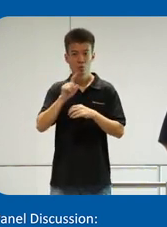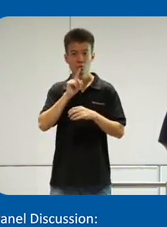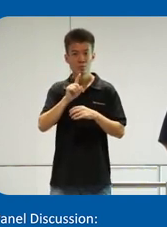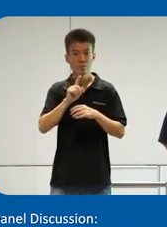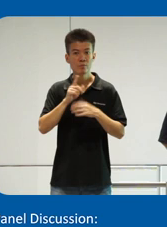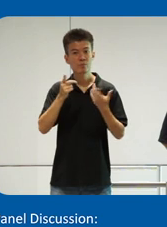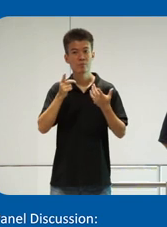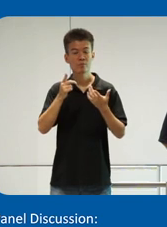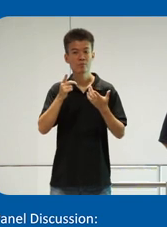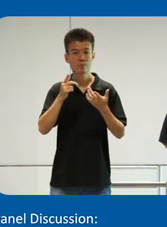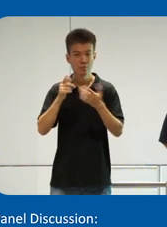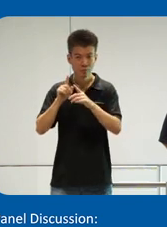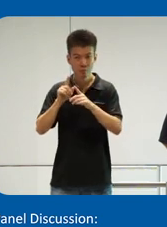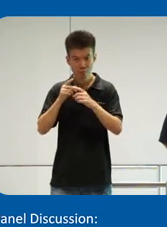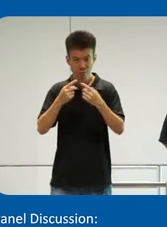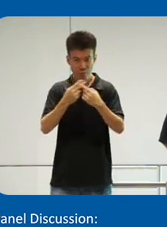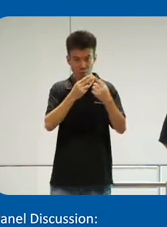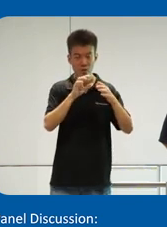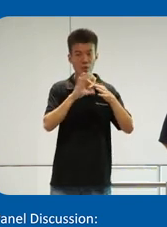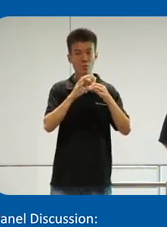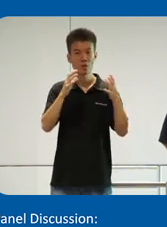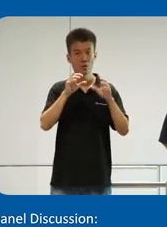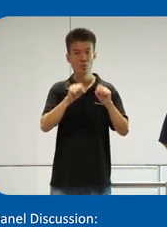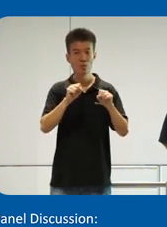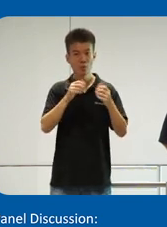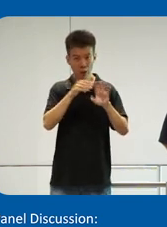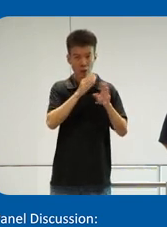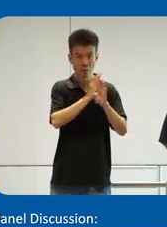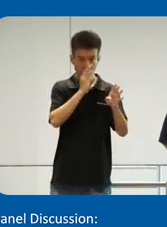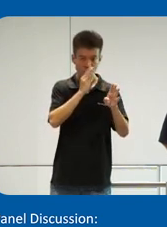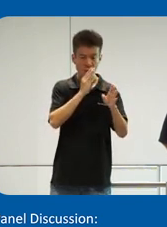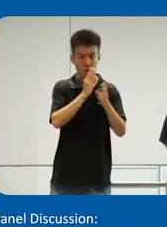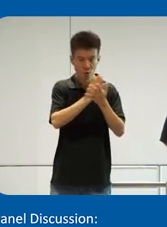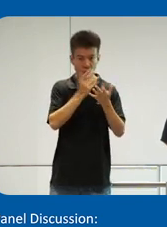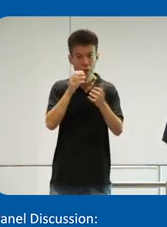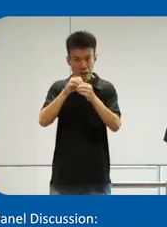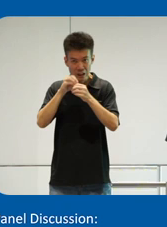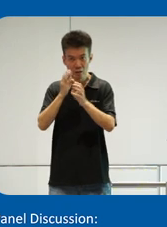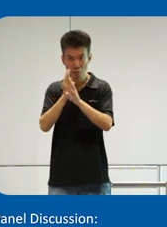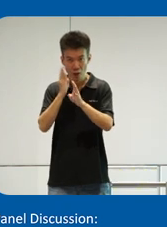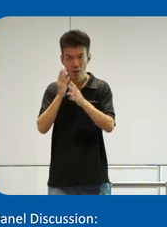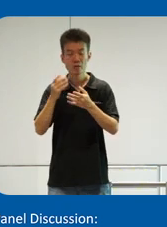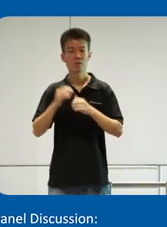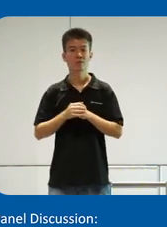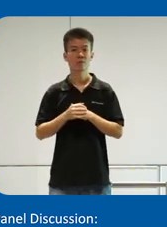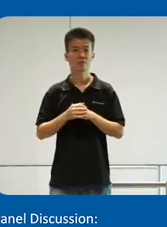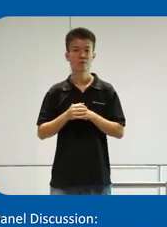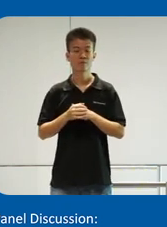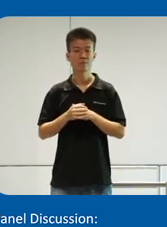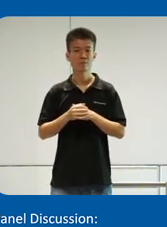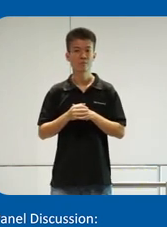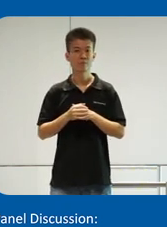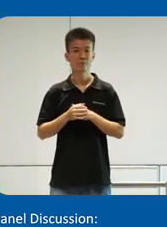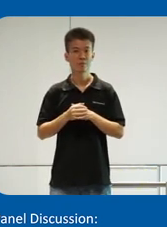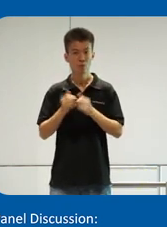be promulgated as much as possible, at the bus stop, or inside the buses, or in fact,